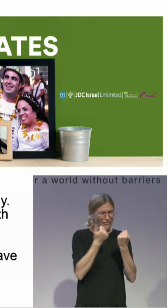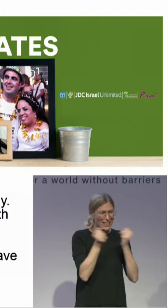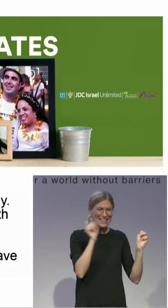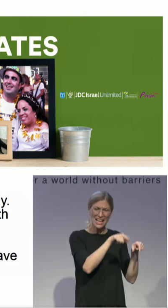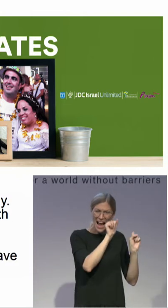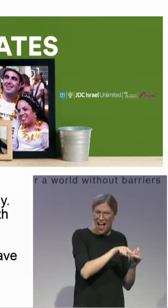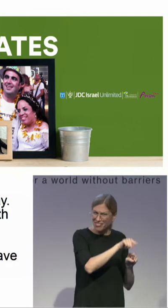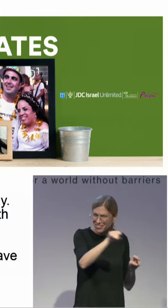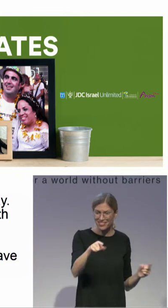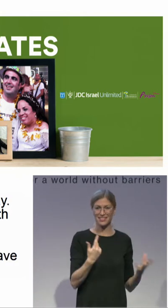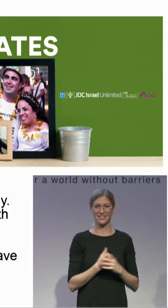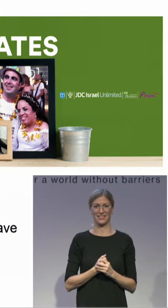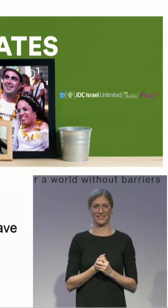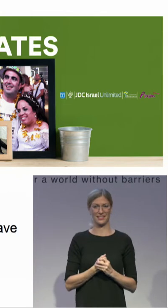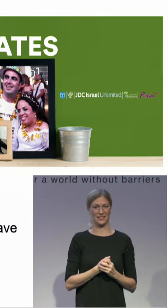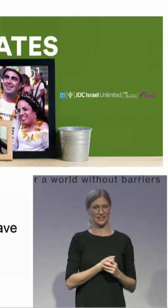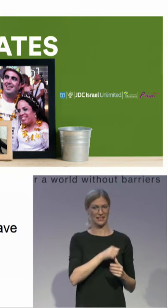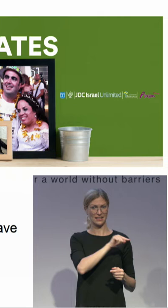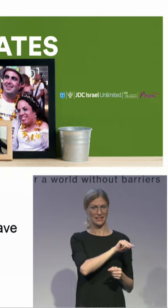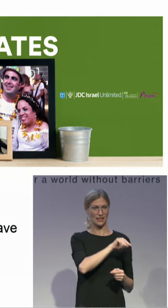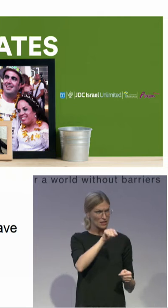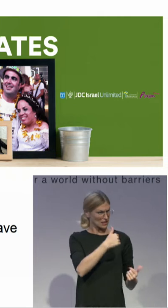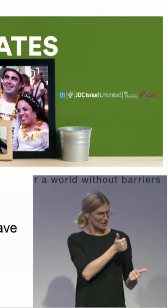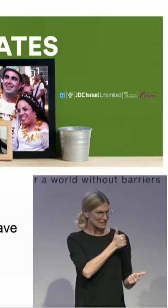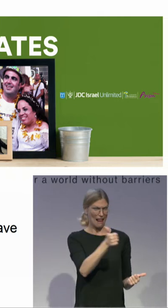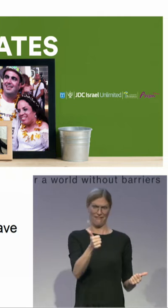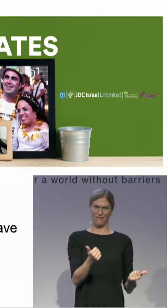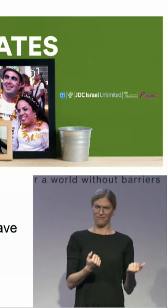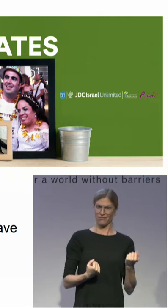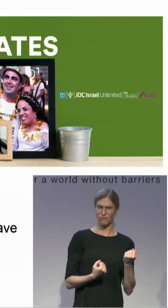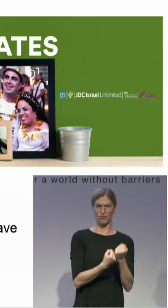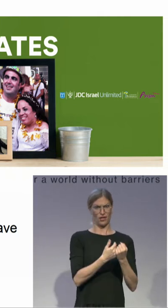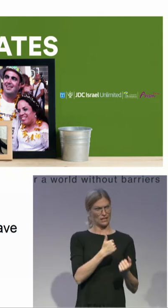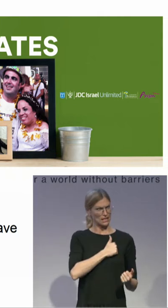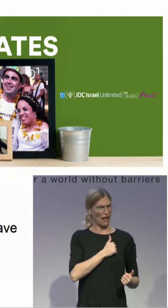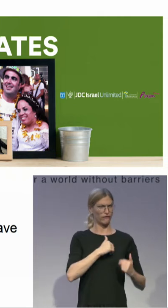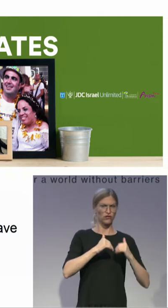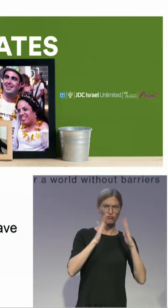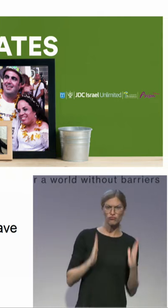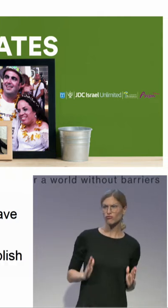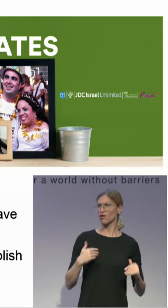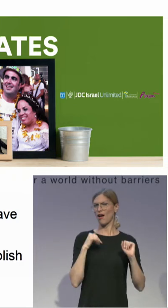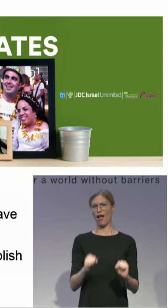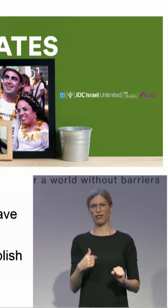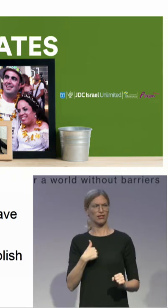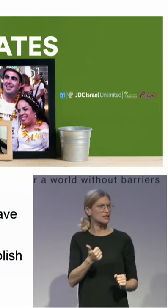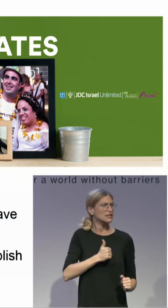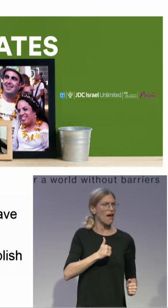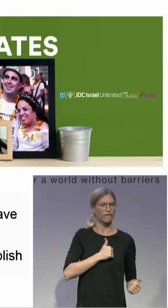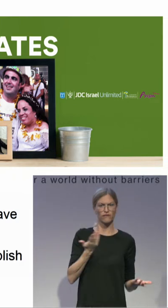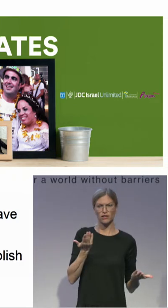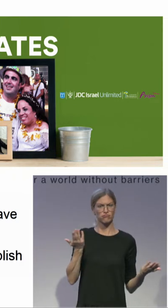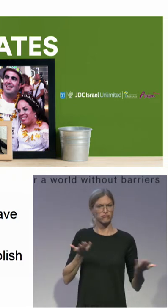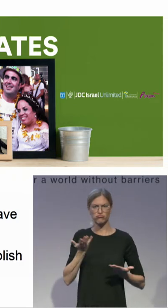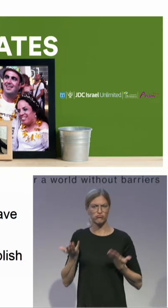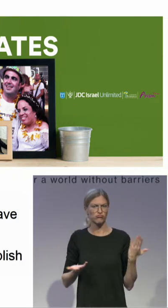support, have managed to establish their own business and managed to become part